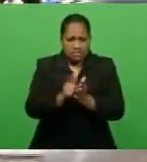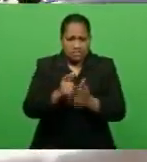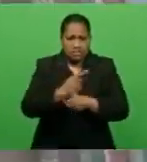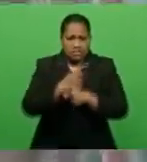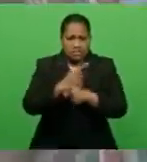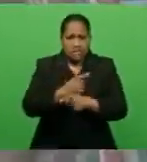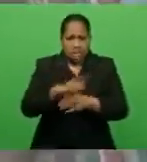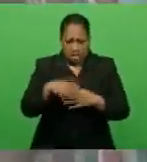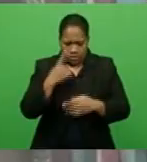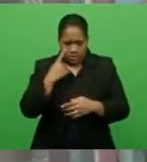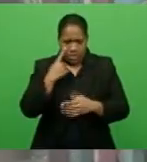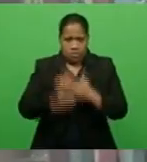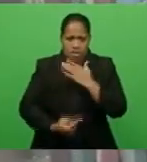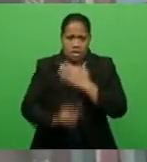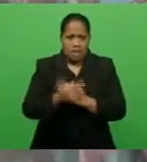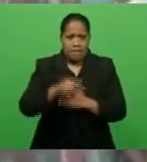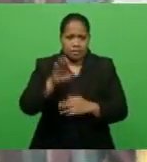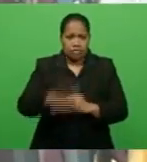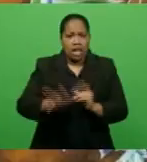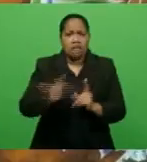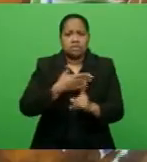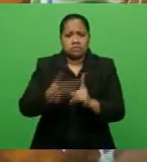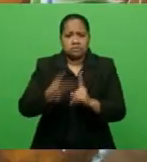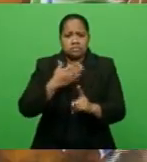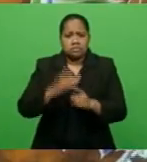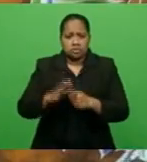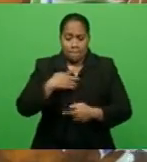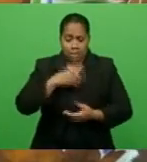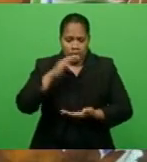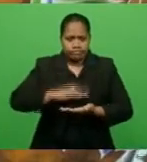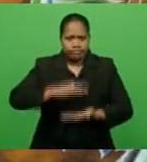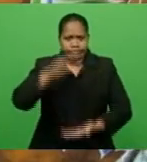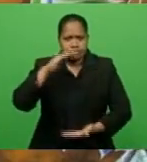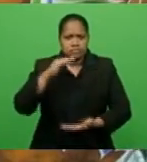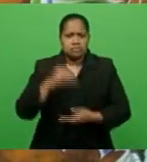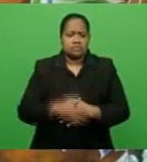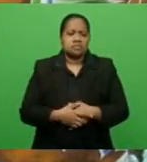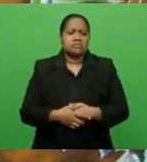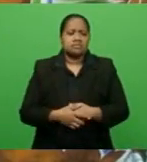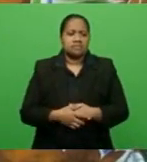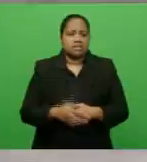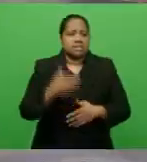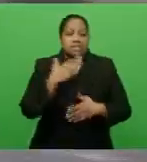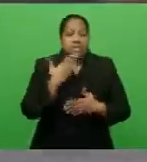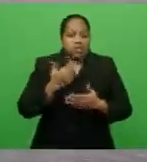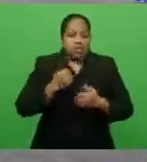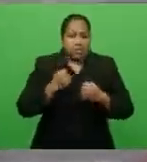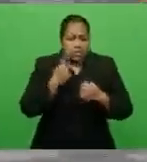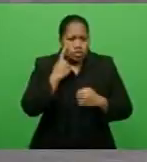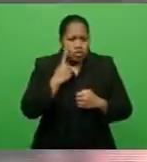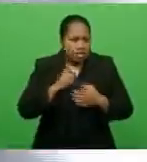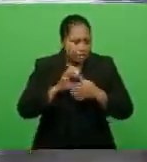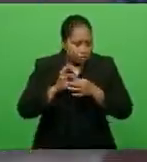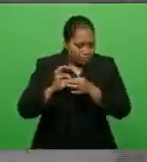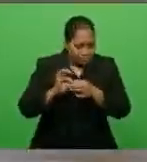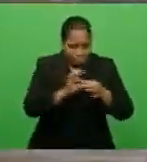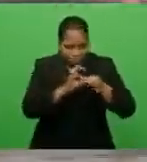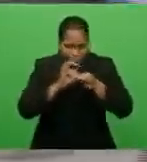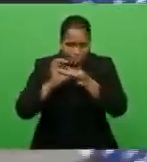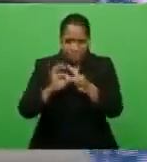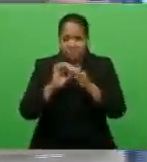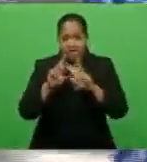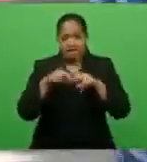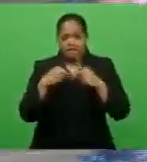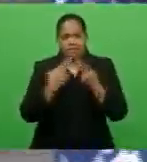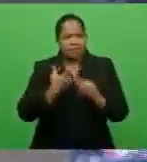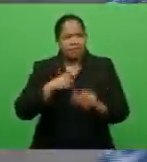abuse cases. Our role is to try and strengthen the families, because we believe that, you